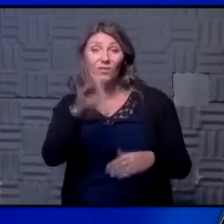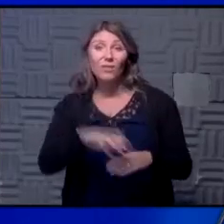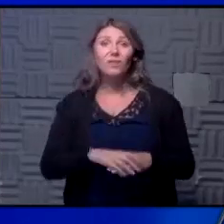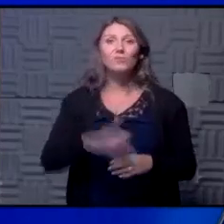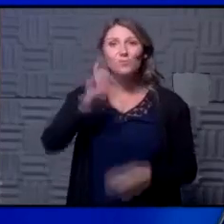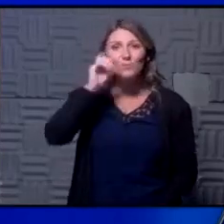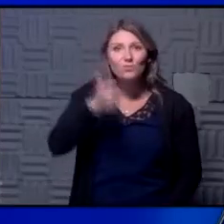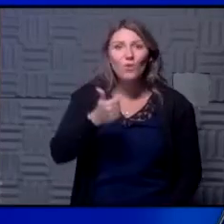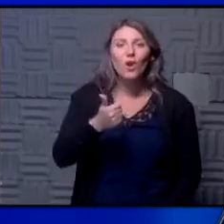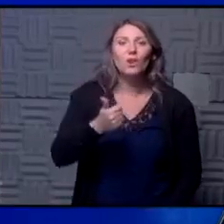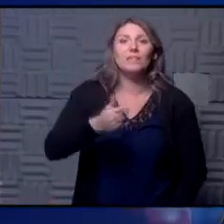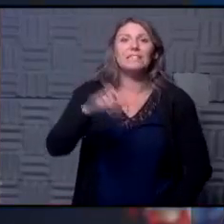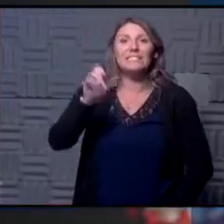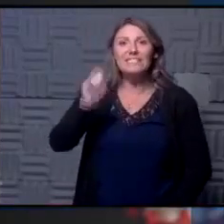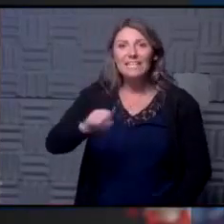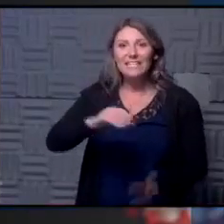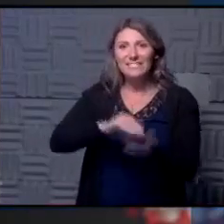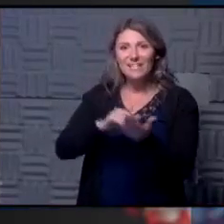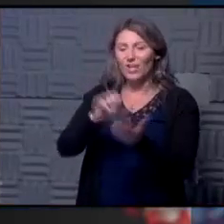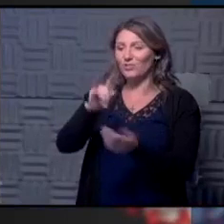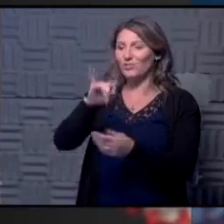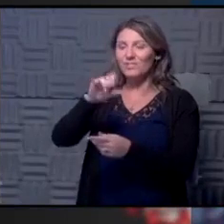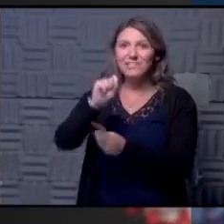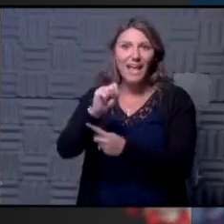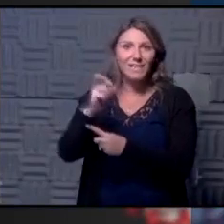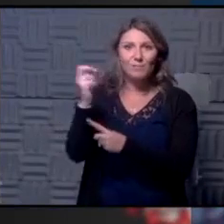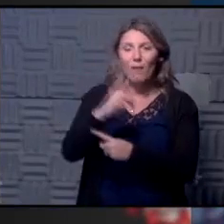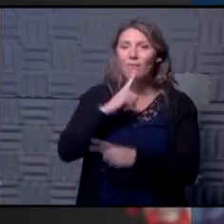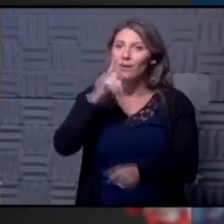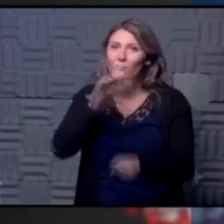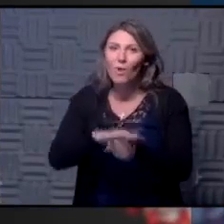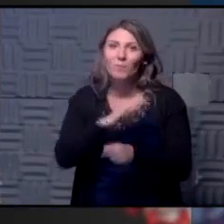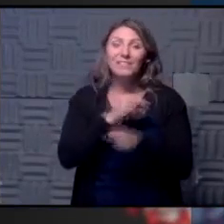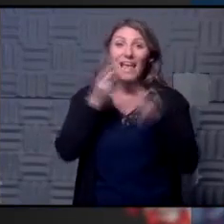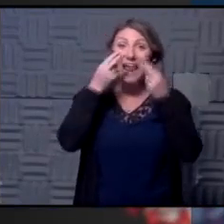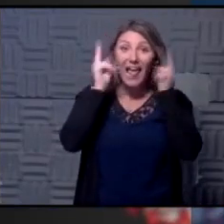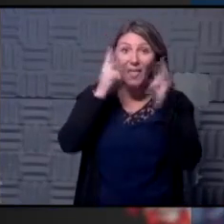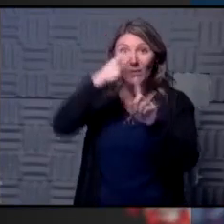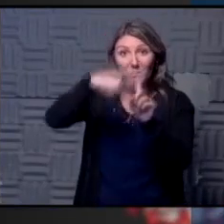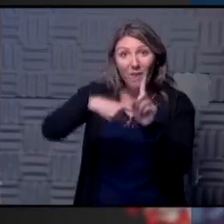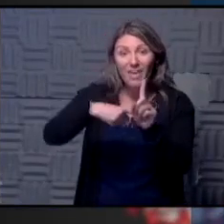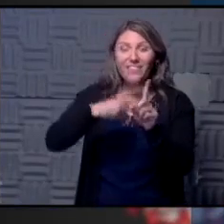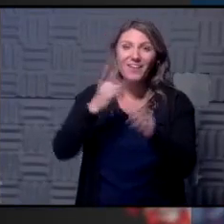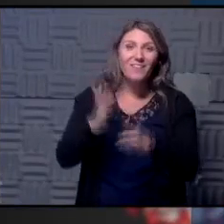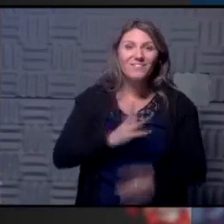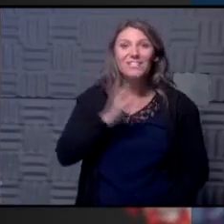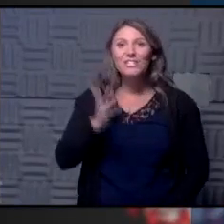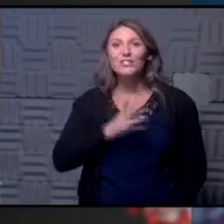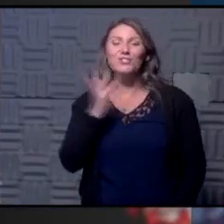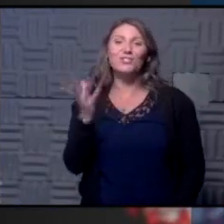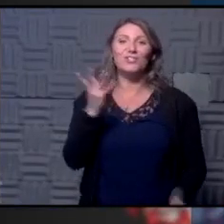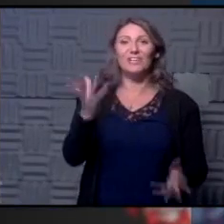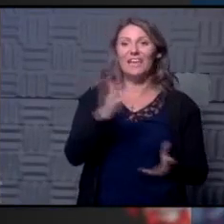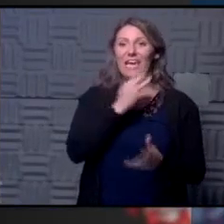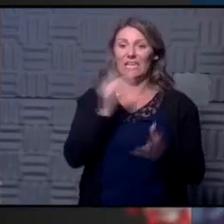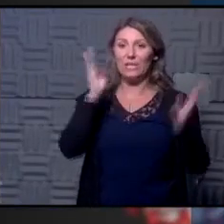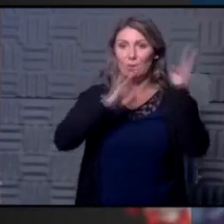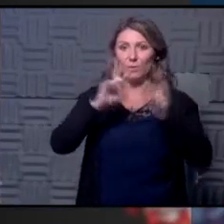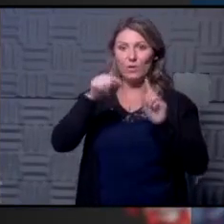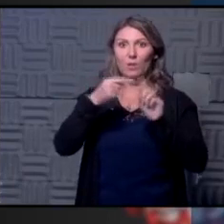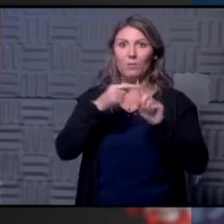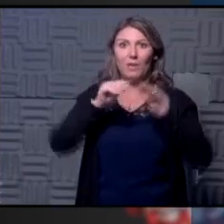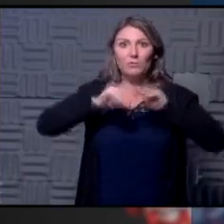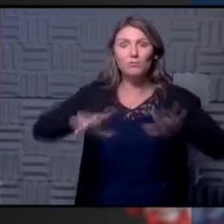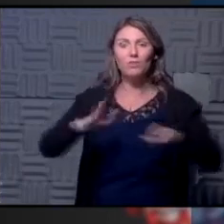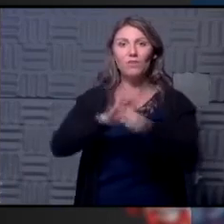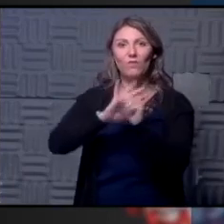so tomorrow coming tomorrow yes dr steitz is back i promise and it's halloween month officially kicking off tomorrow and that brings on the worry about the spread